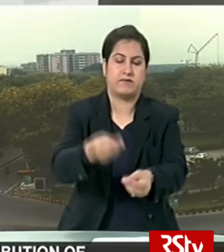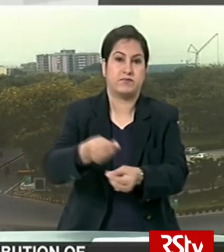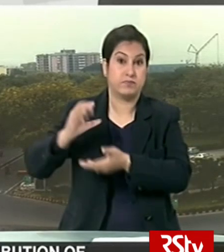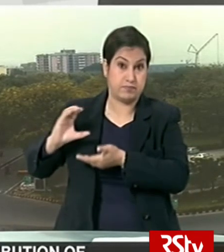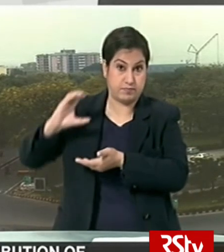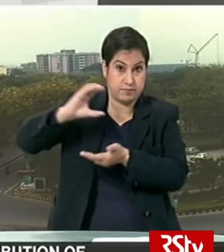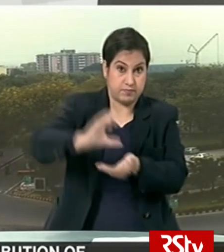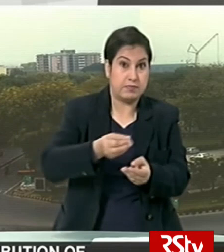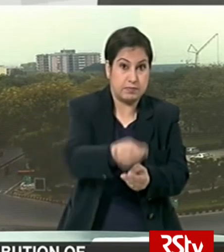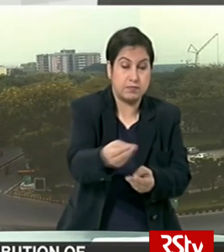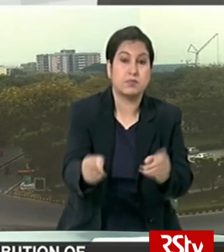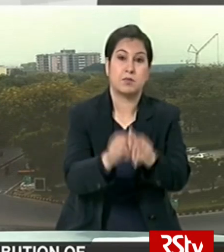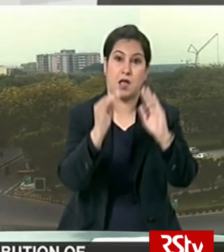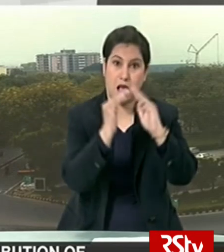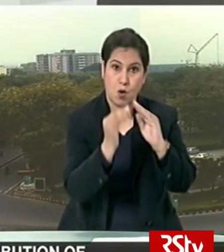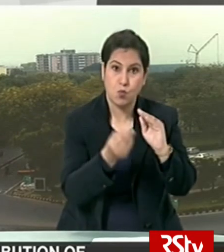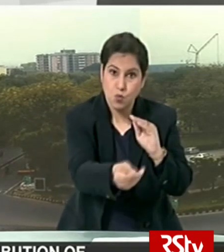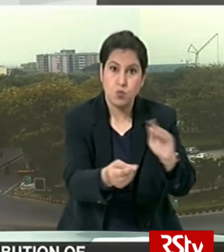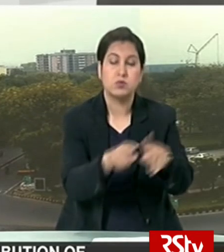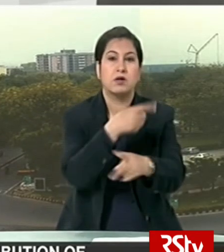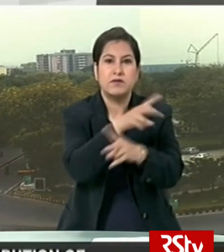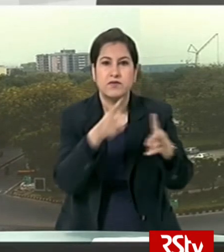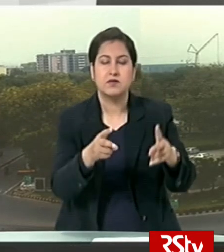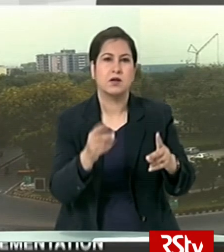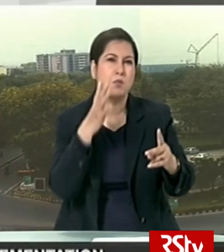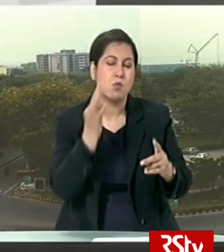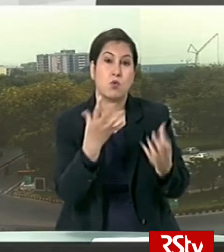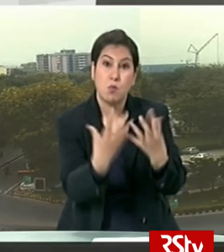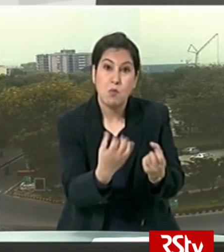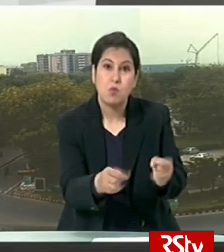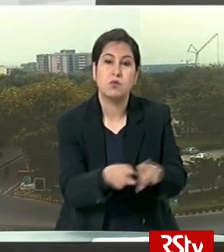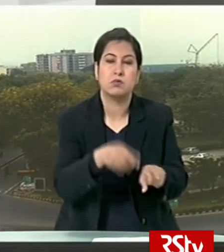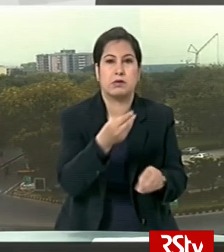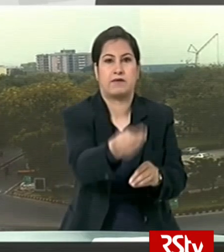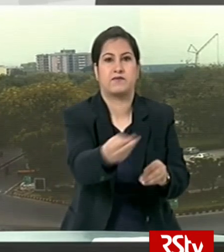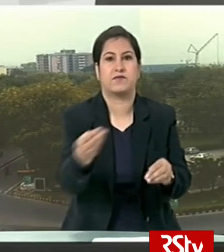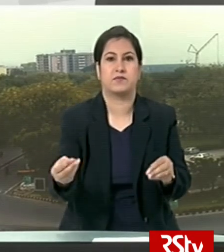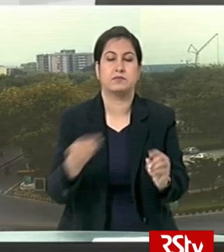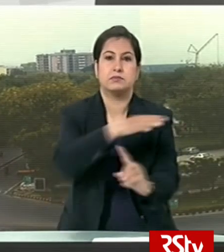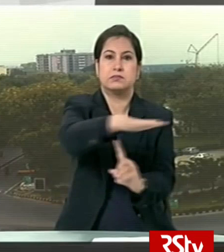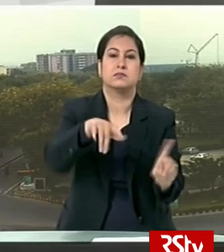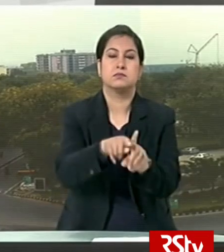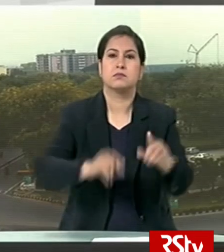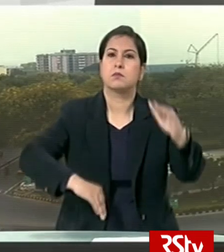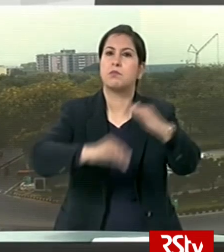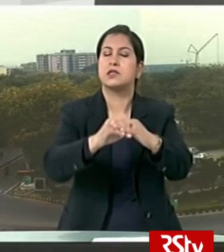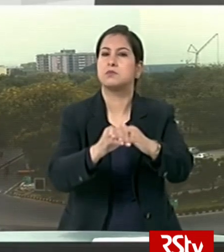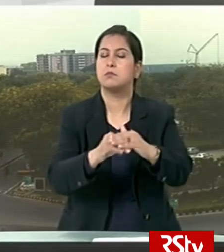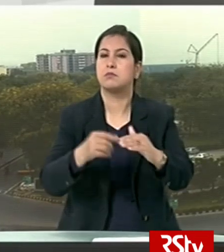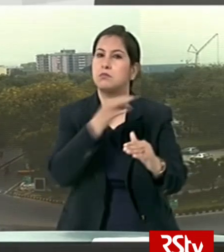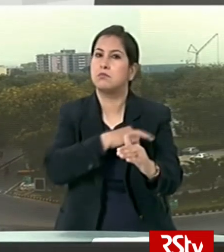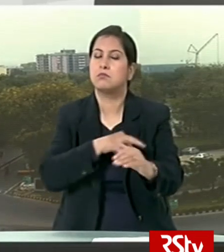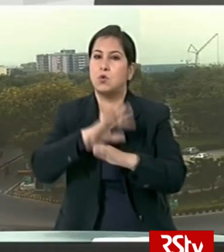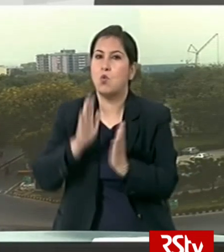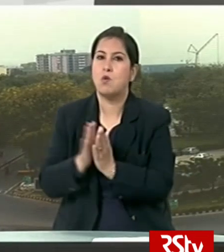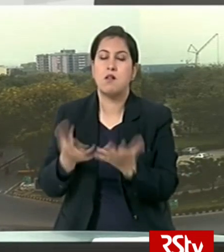to affordable housing the package ensures that the most vulnerable section of society receives maximum